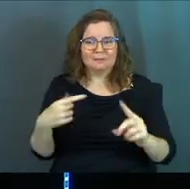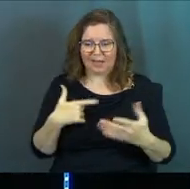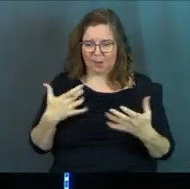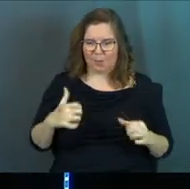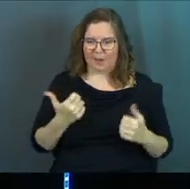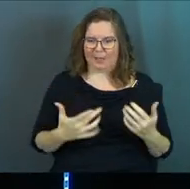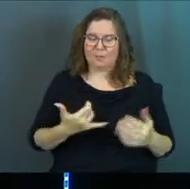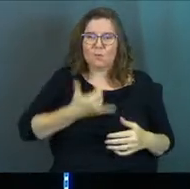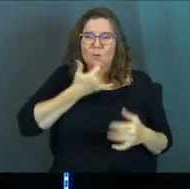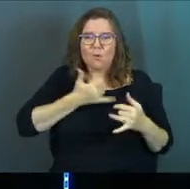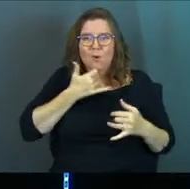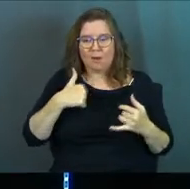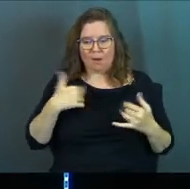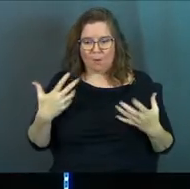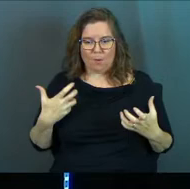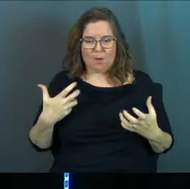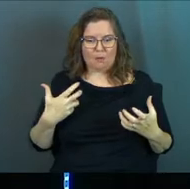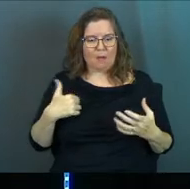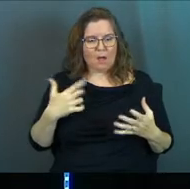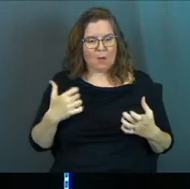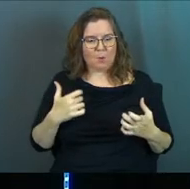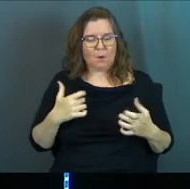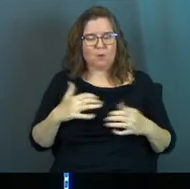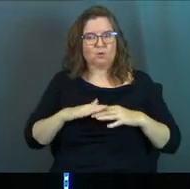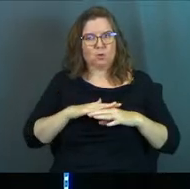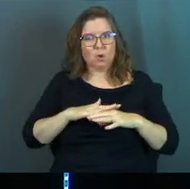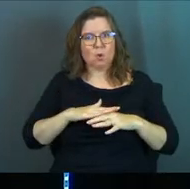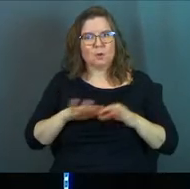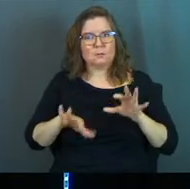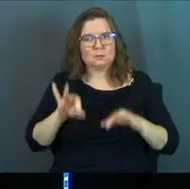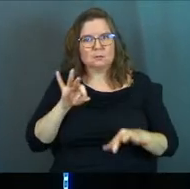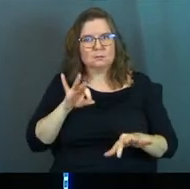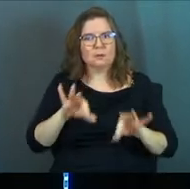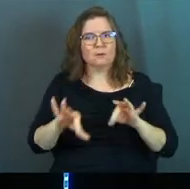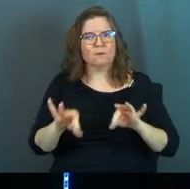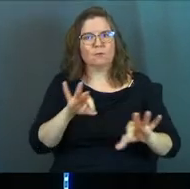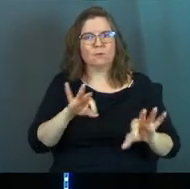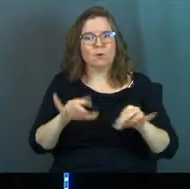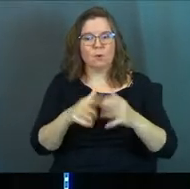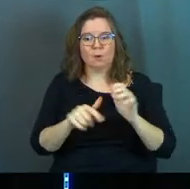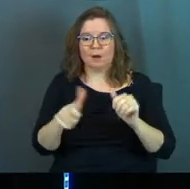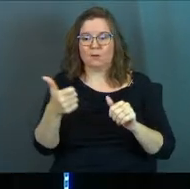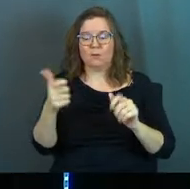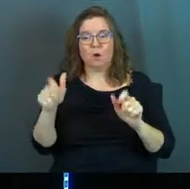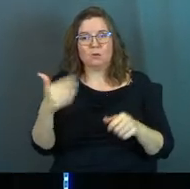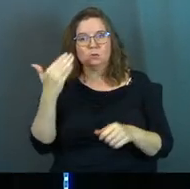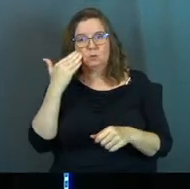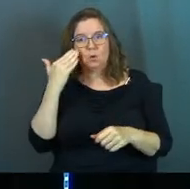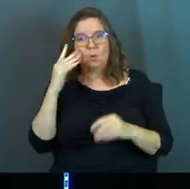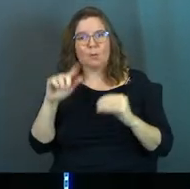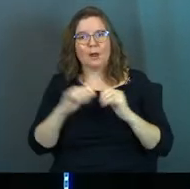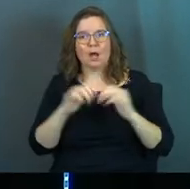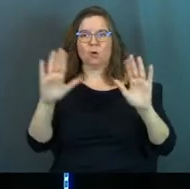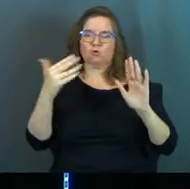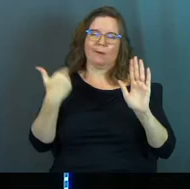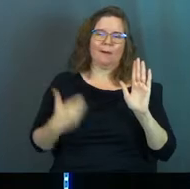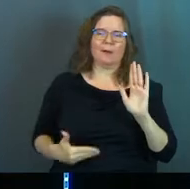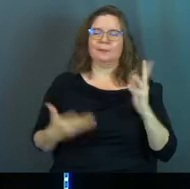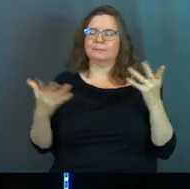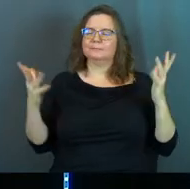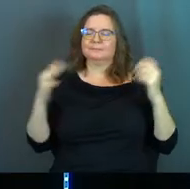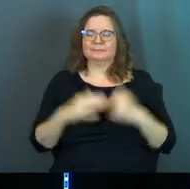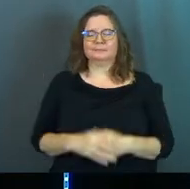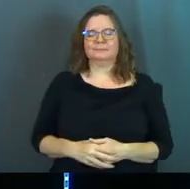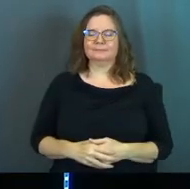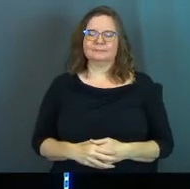I don't want anything to be wrong. I want to, I want to slowly discover what everybody ought to know about how great I am